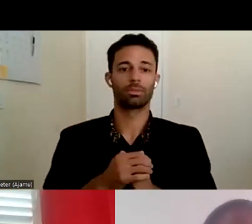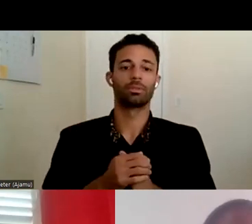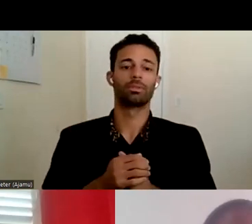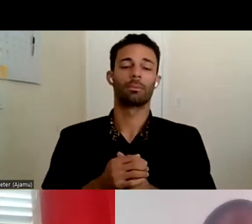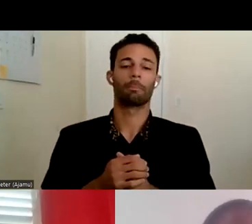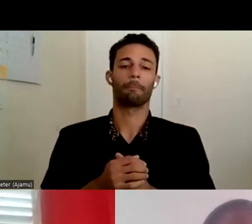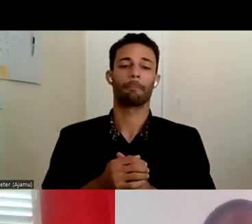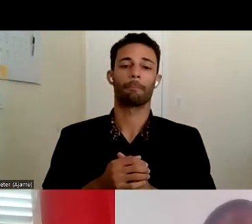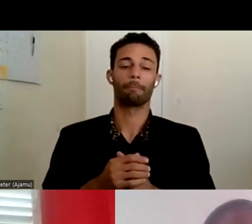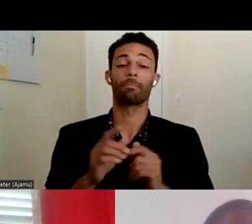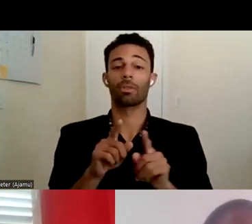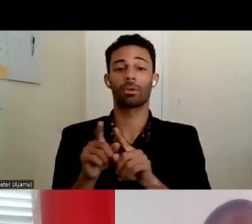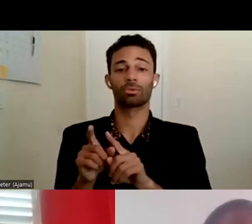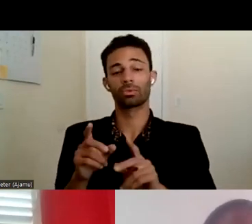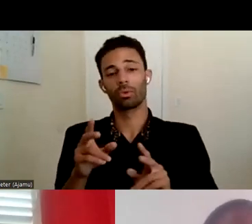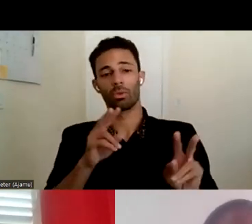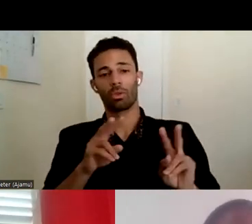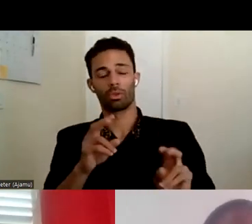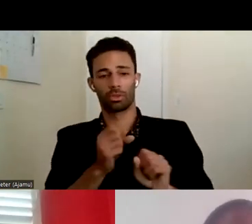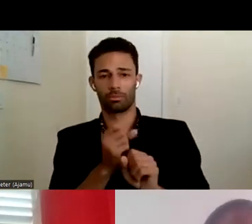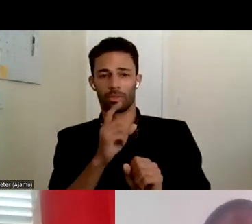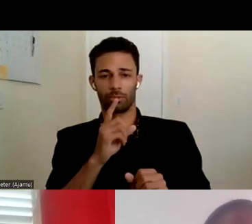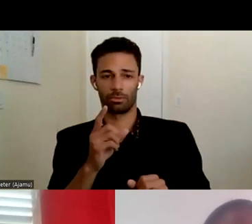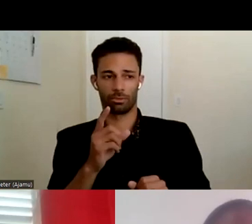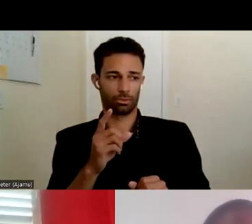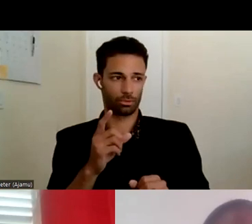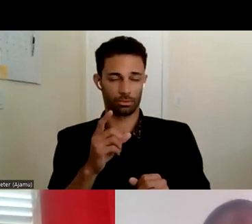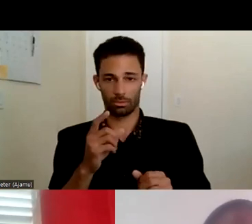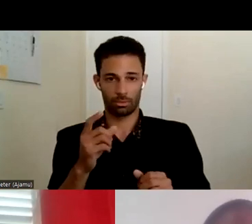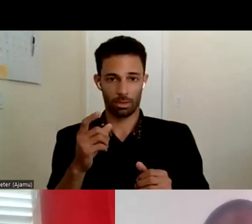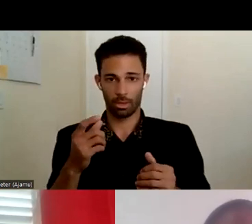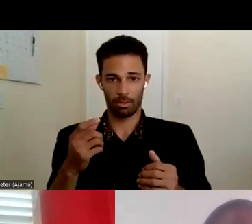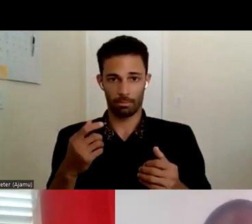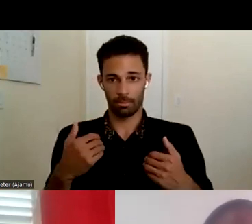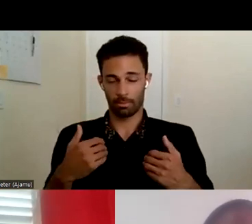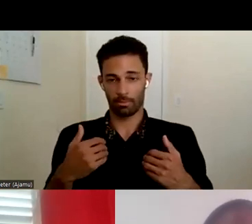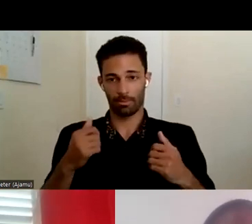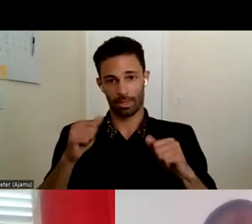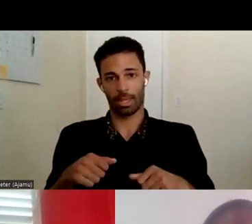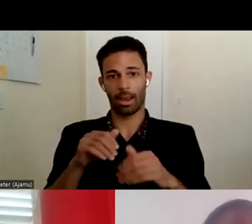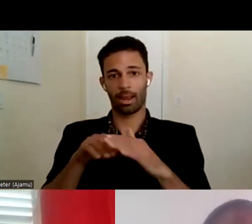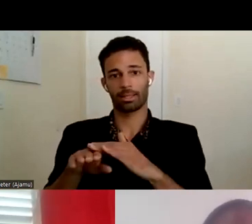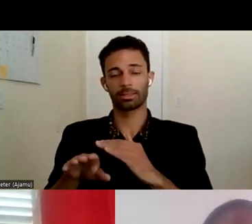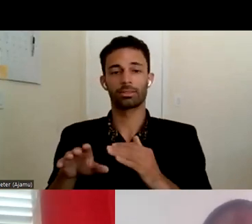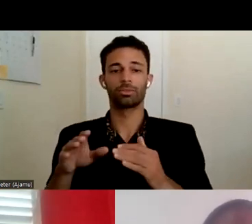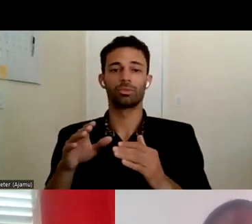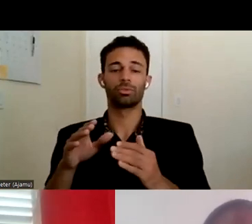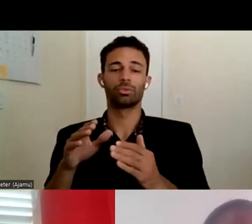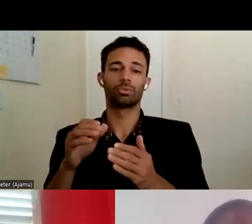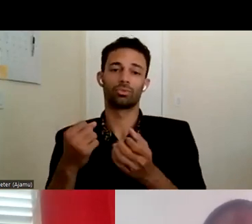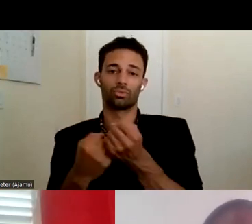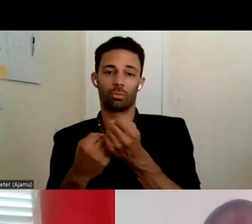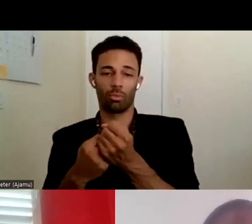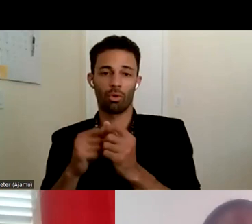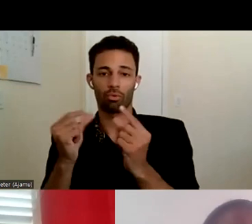also just looking to make sure if there's any support groups that can help him as he's dealing with his grief, so that he's